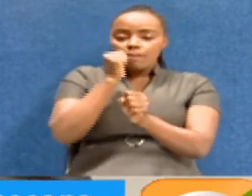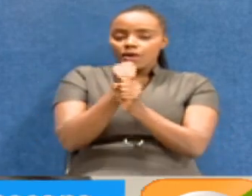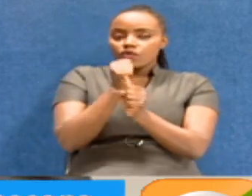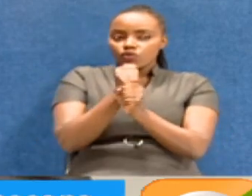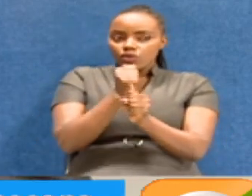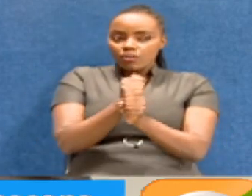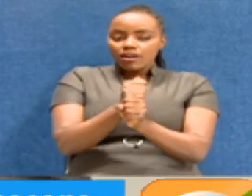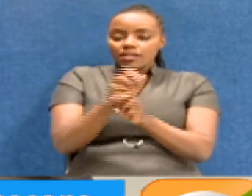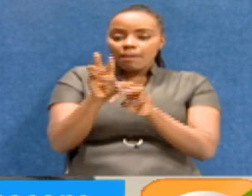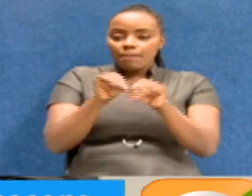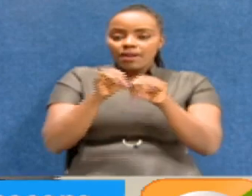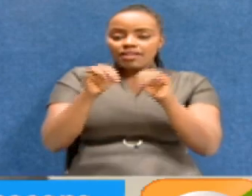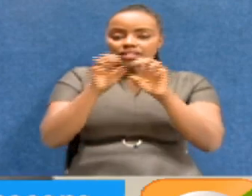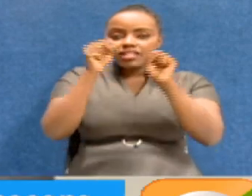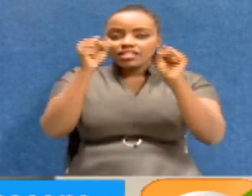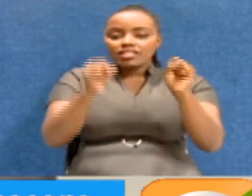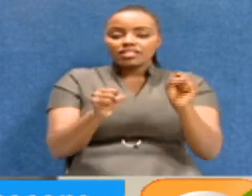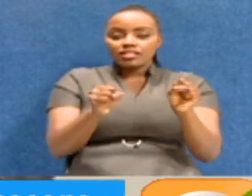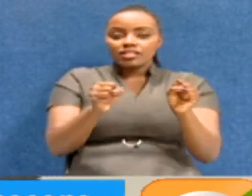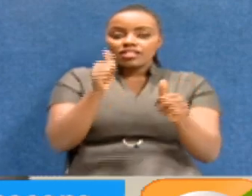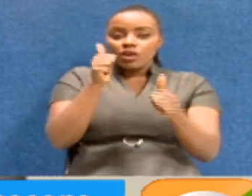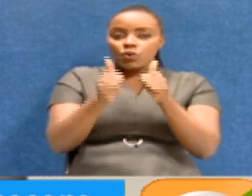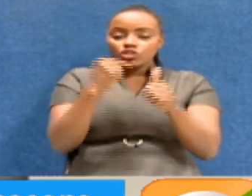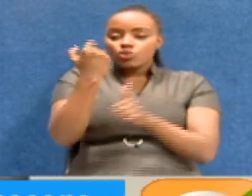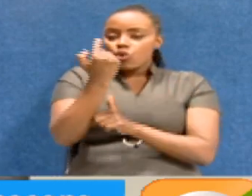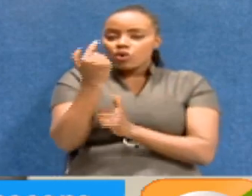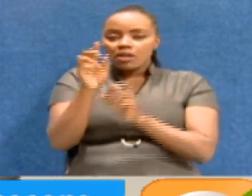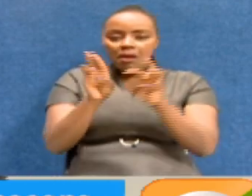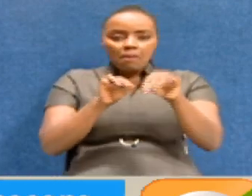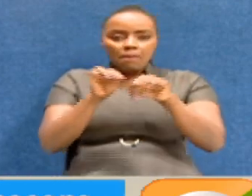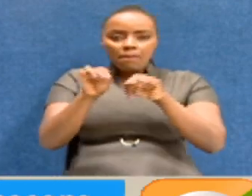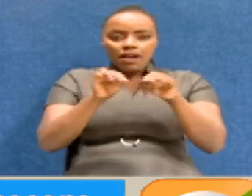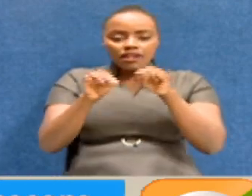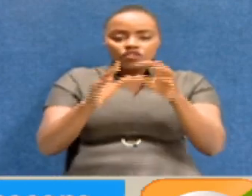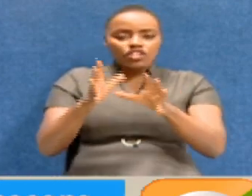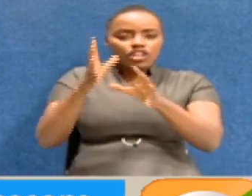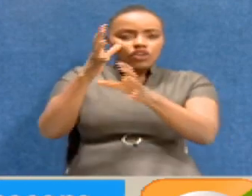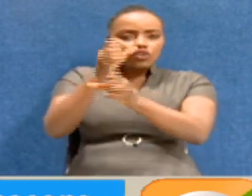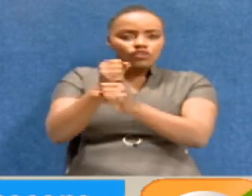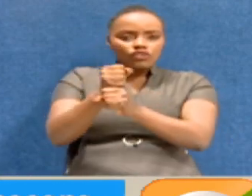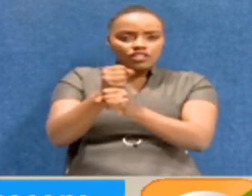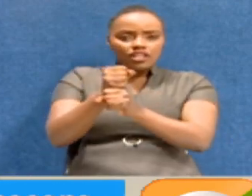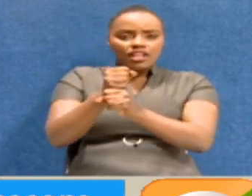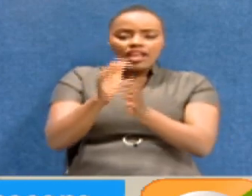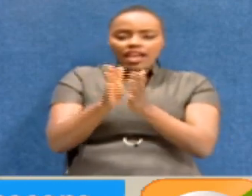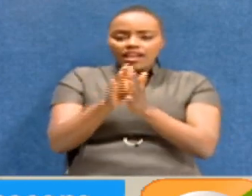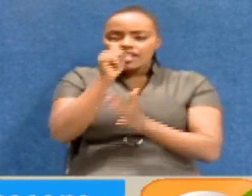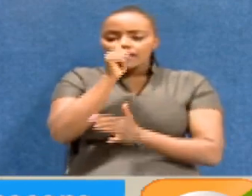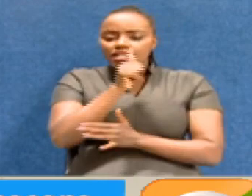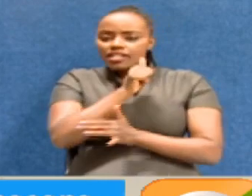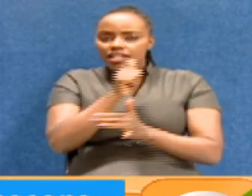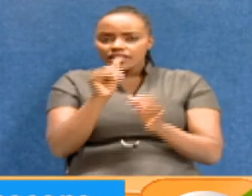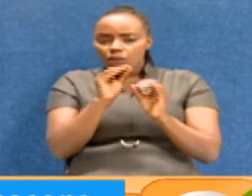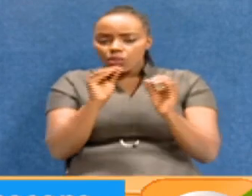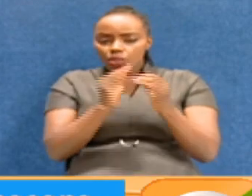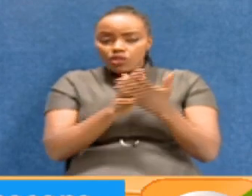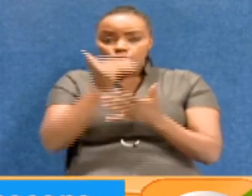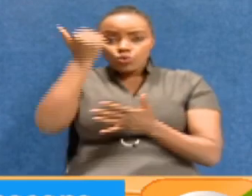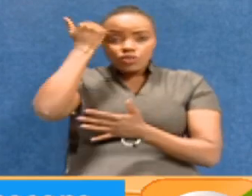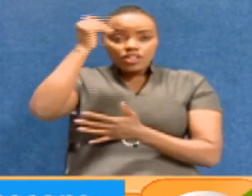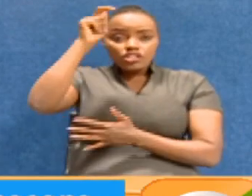system that is not just managed confidentially and secretly by the judiciary,